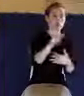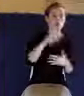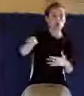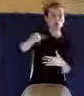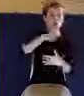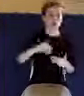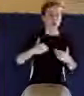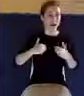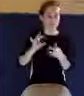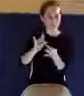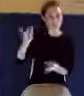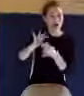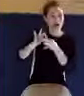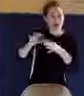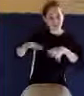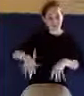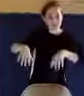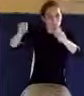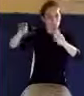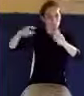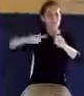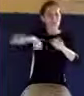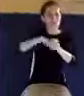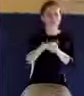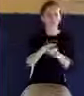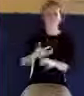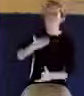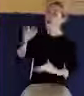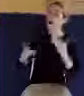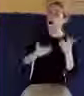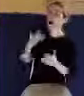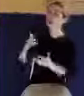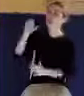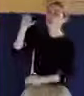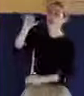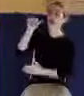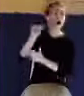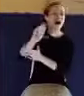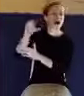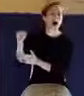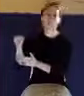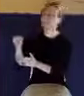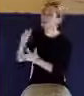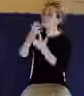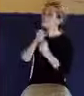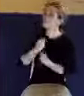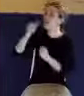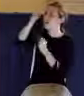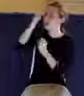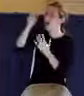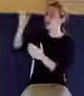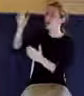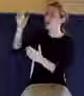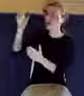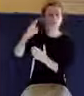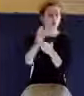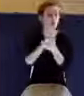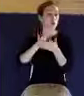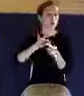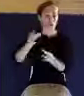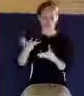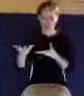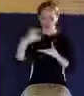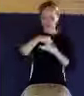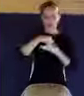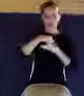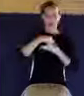cry, Abba, Father. When the Holy Spirit enters into you, he gives you that sense that you are in the family of God. You